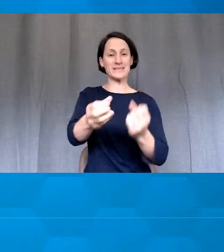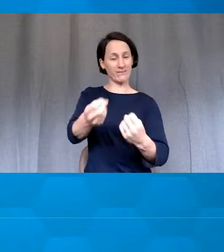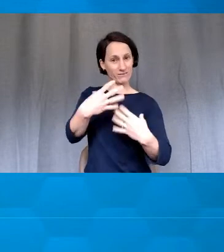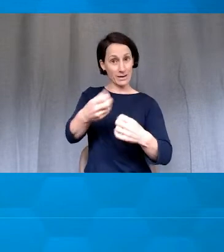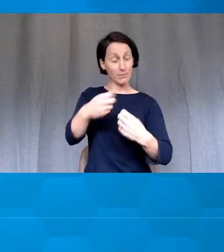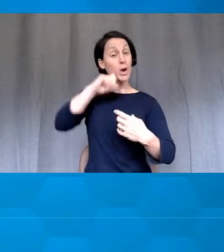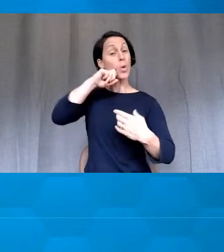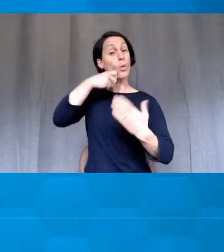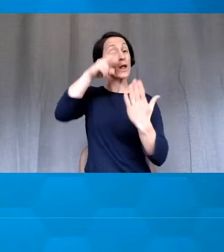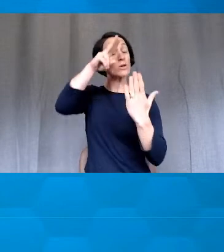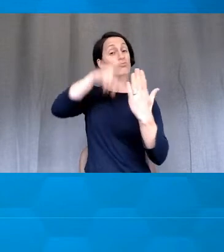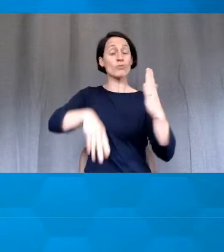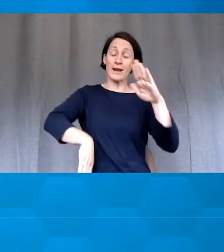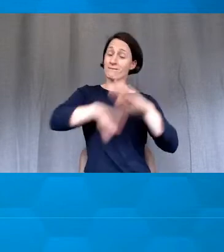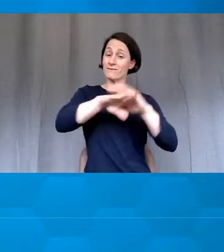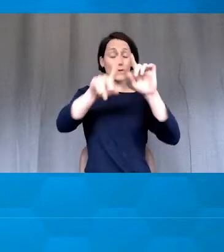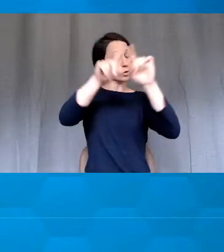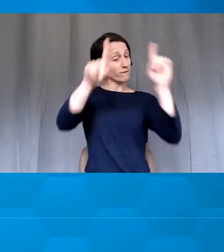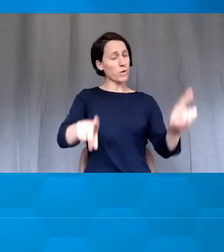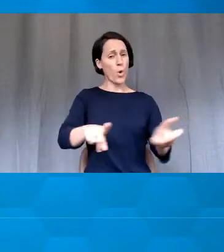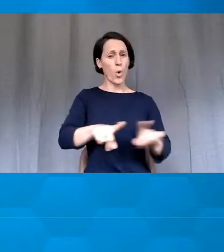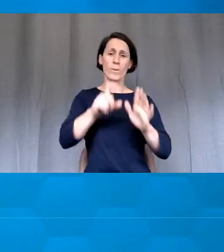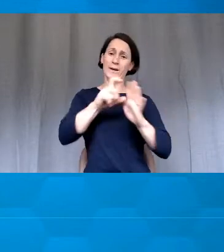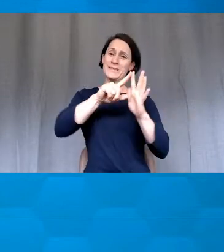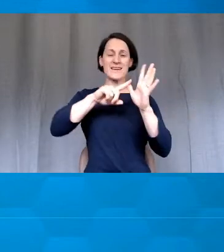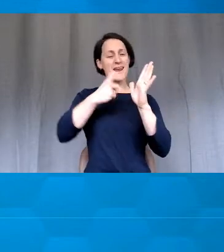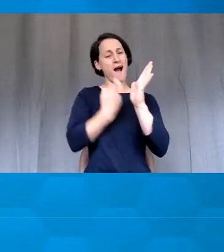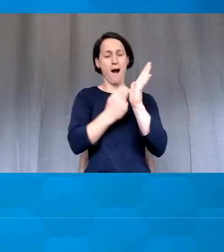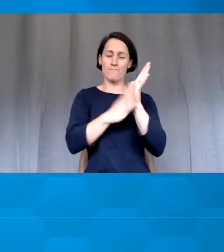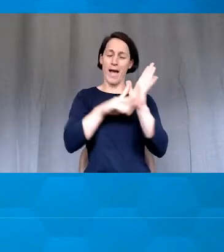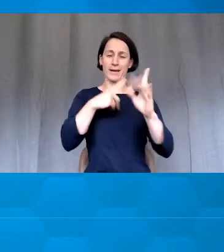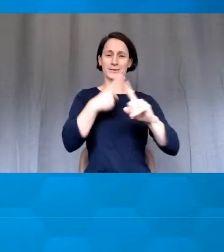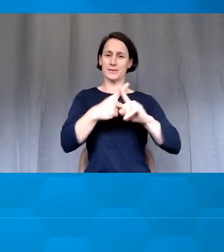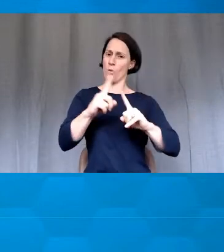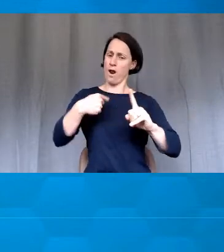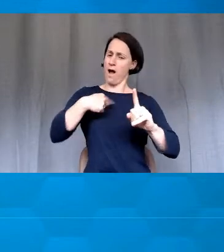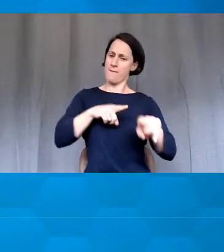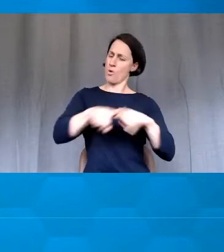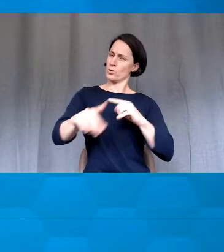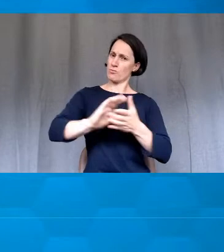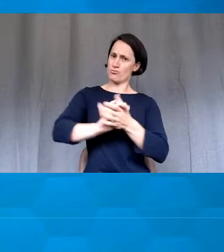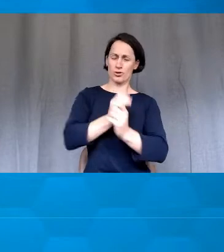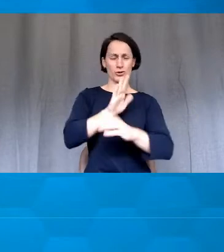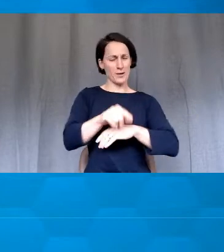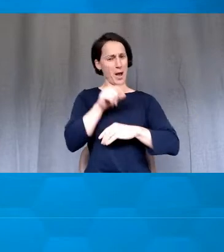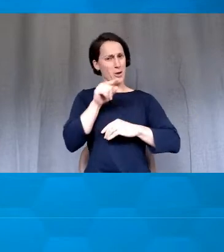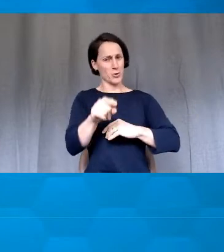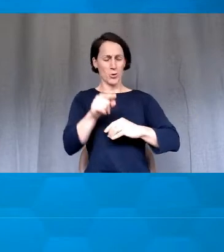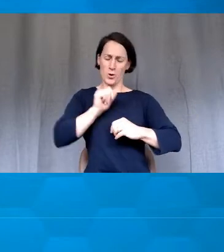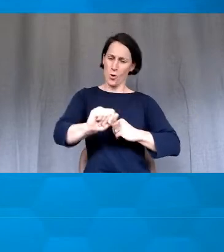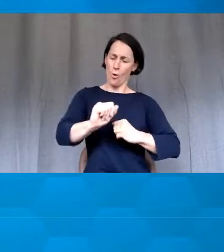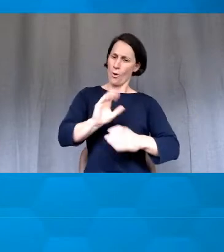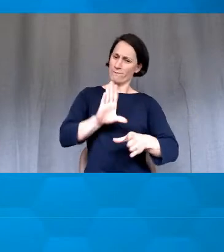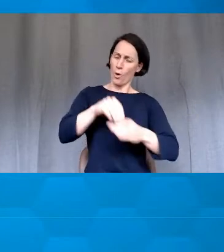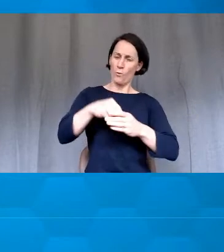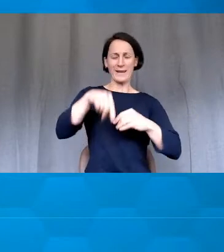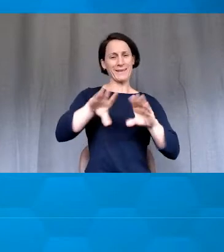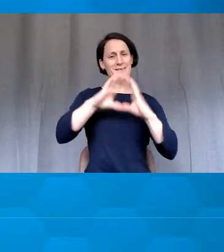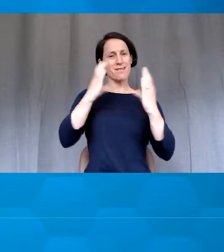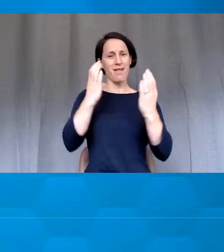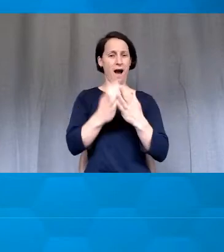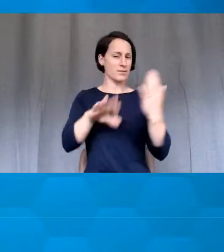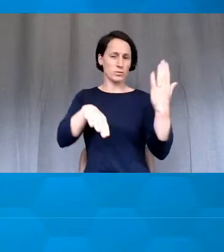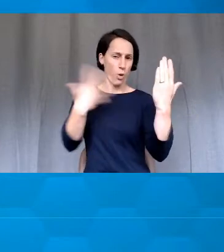Dear Max, what I'm most appreciated about you and your contributions to our class are, and then whatever the anonymous